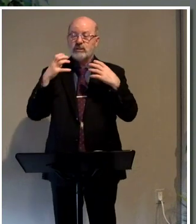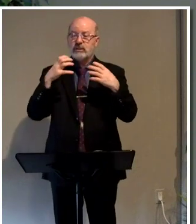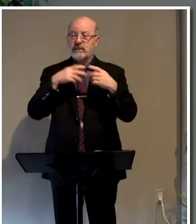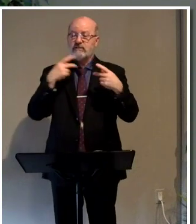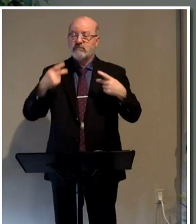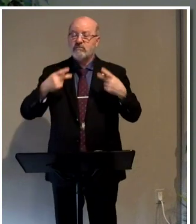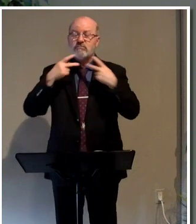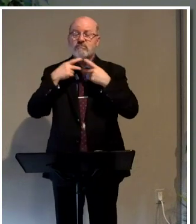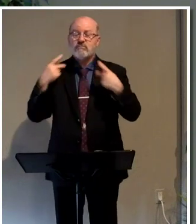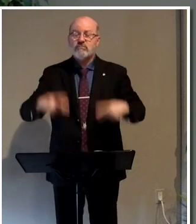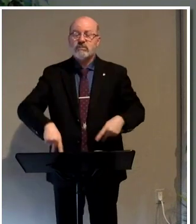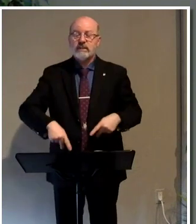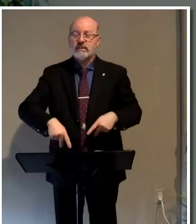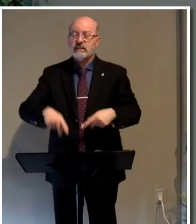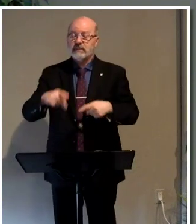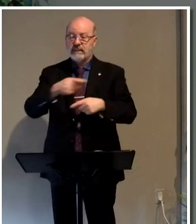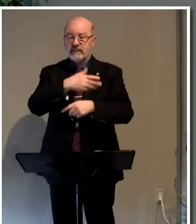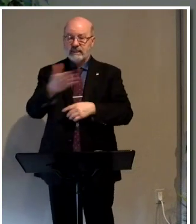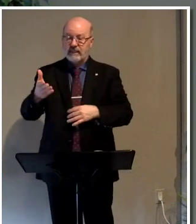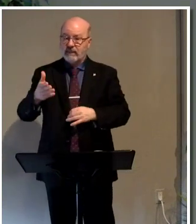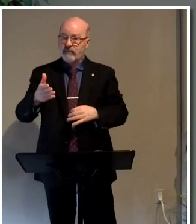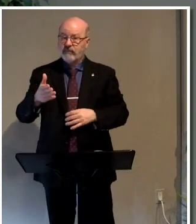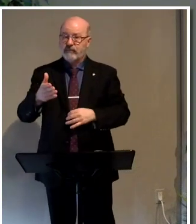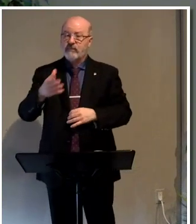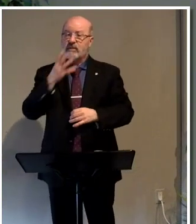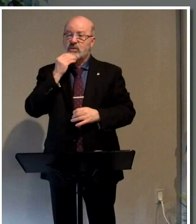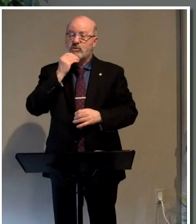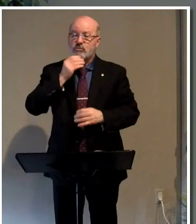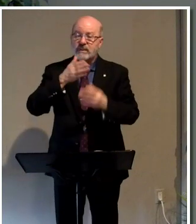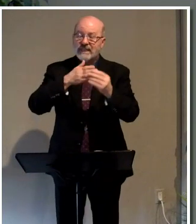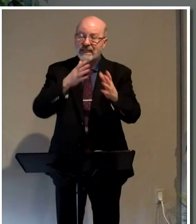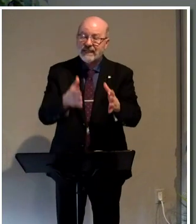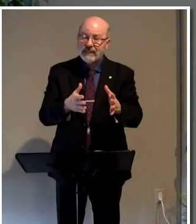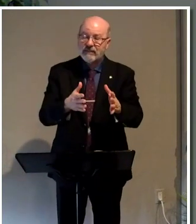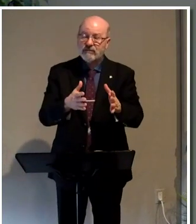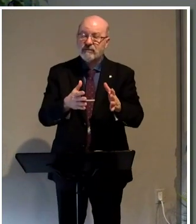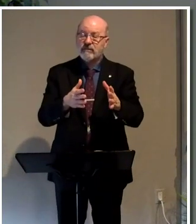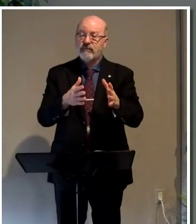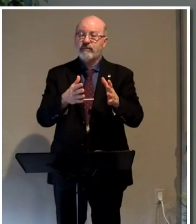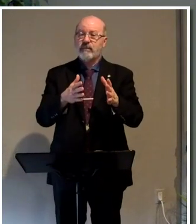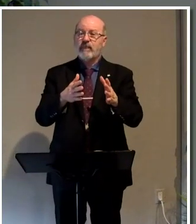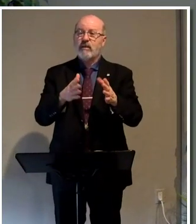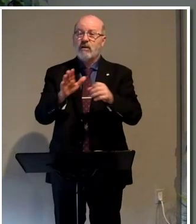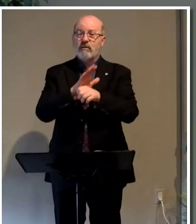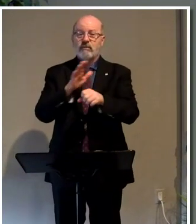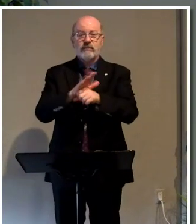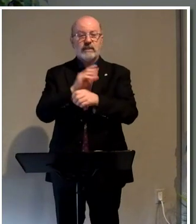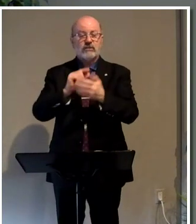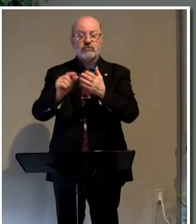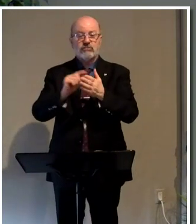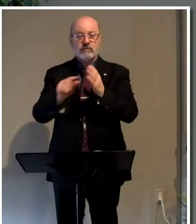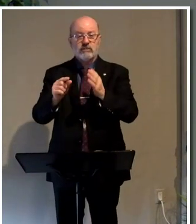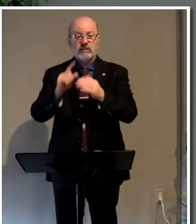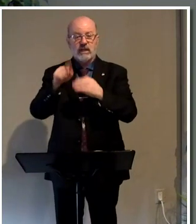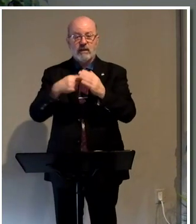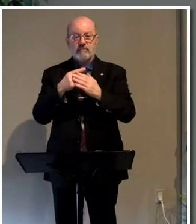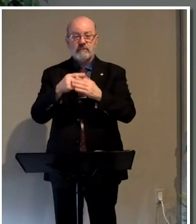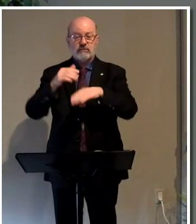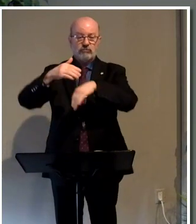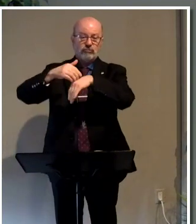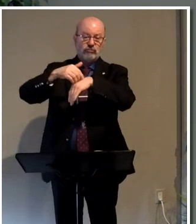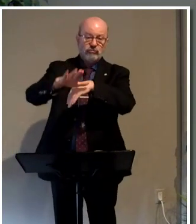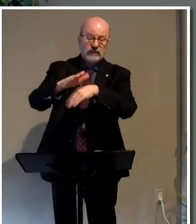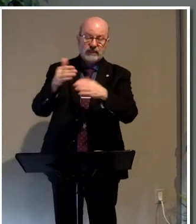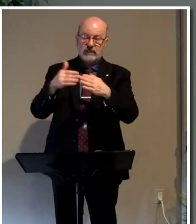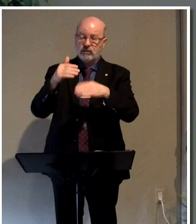scribes to the effect that they, the Jewish leaders, essentially, are fulfilling the scriptures about rejecting the